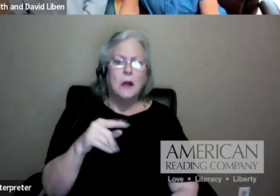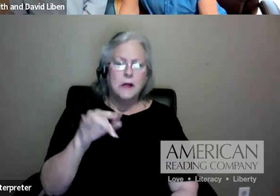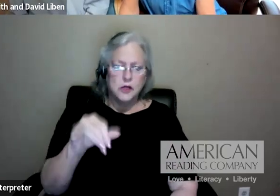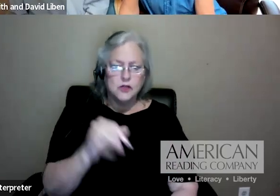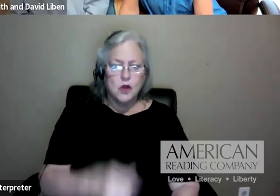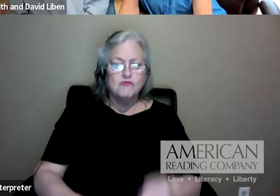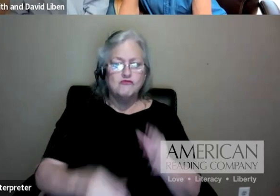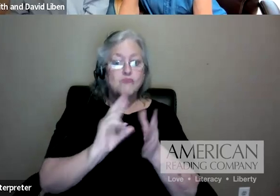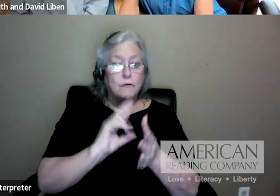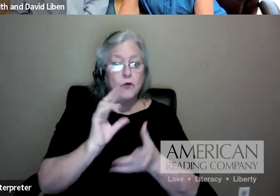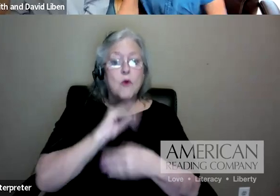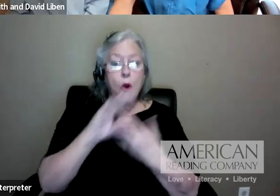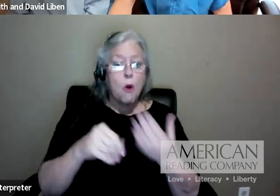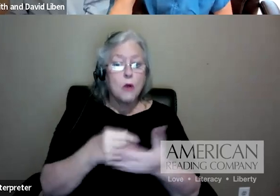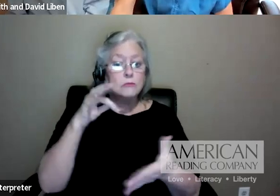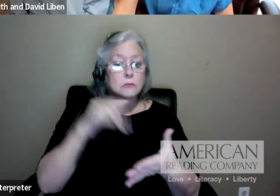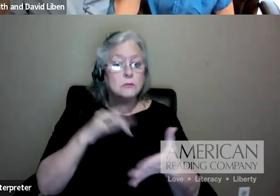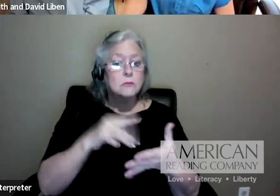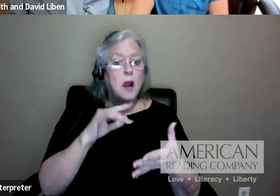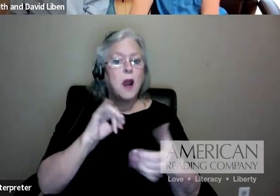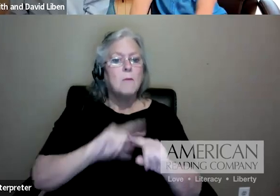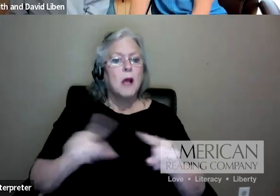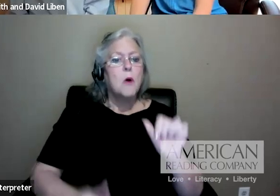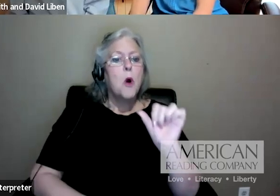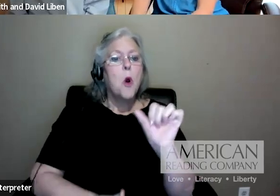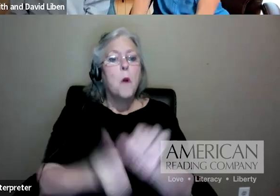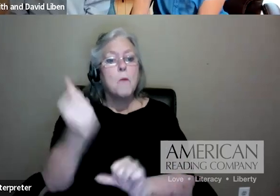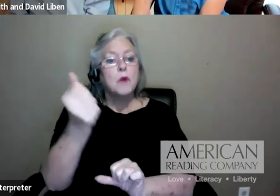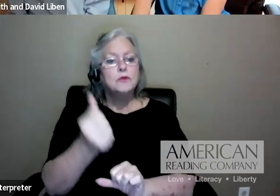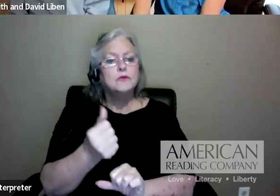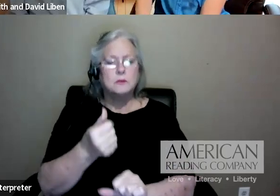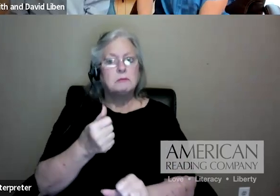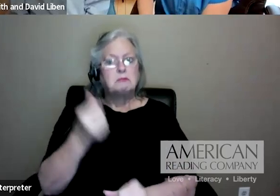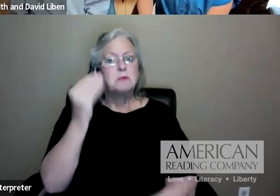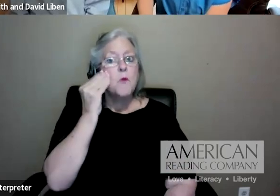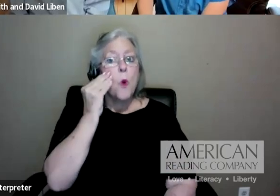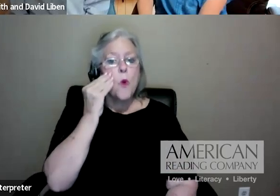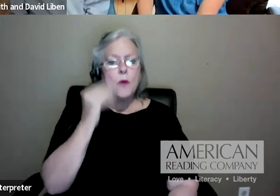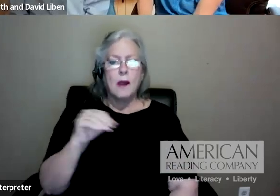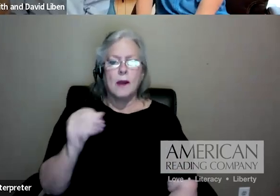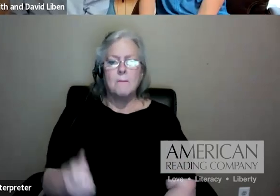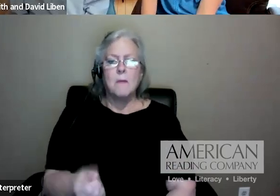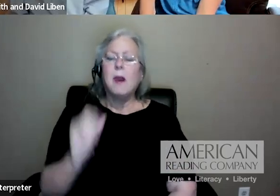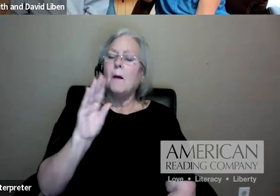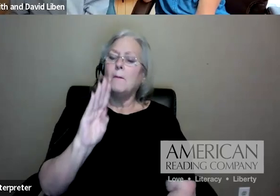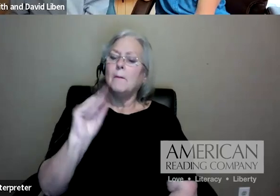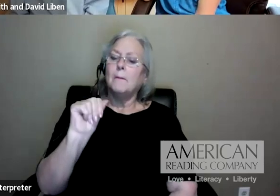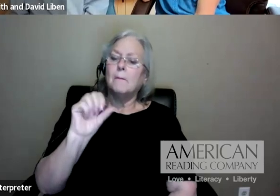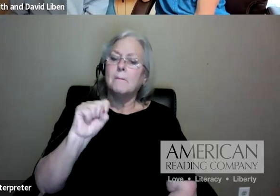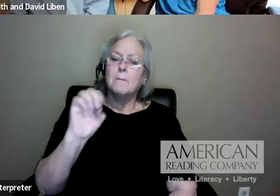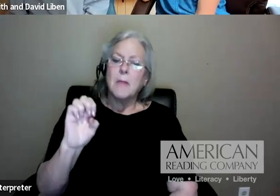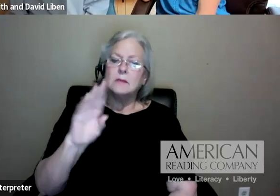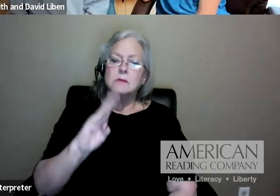you a good picture. But the most well-known study is called the Baseball Study by RECT, R-E-C-H-T. And it's very